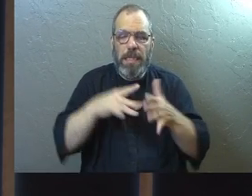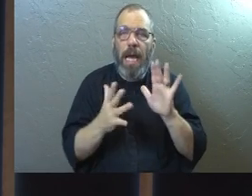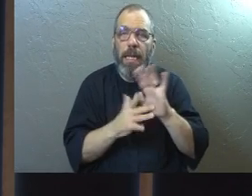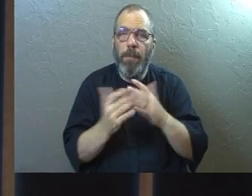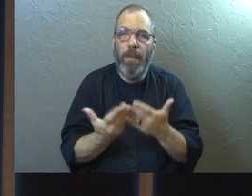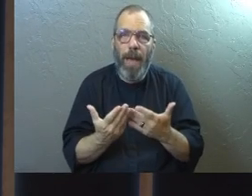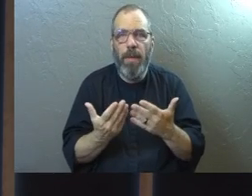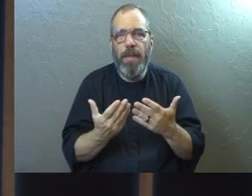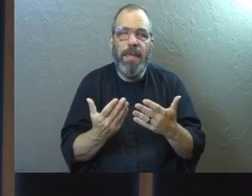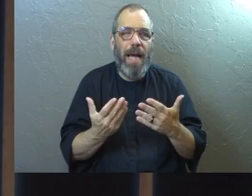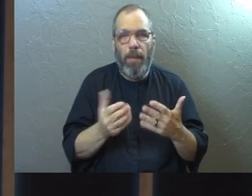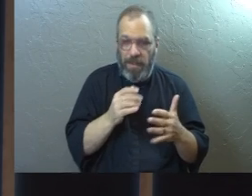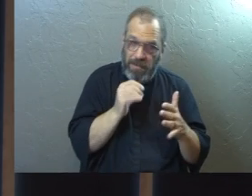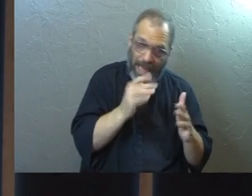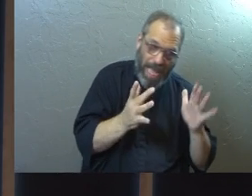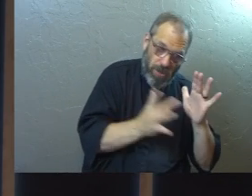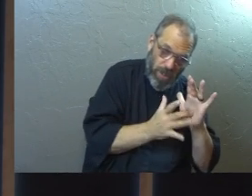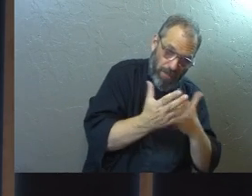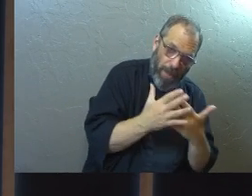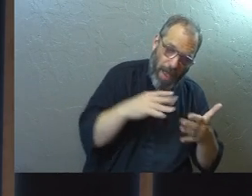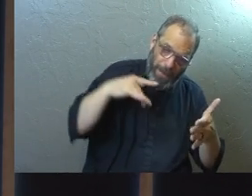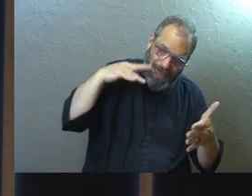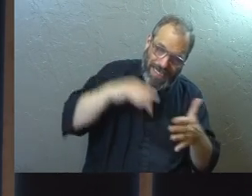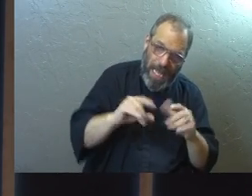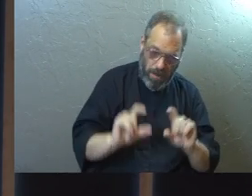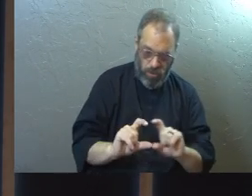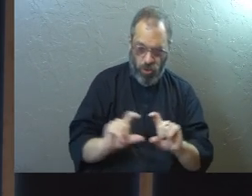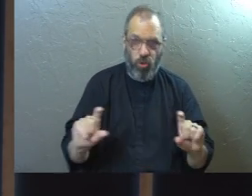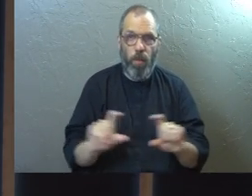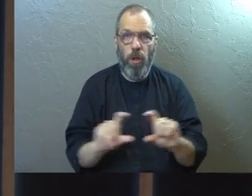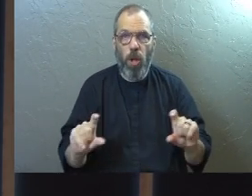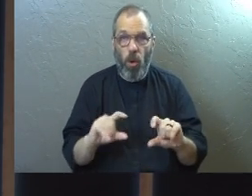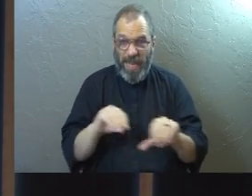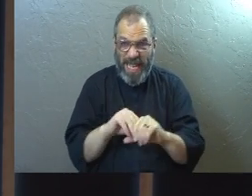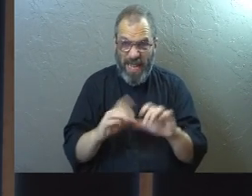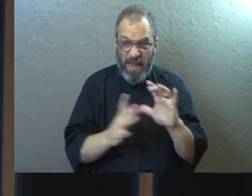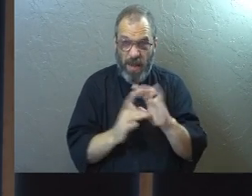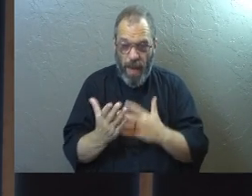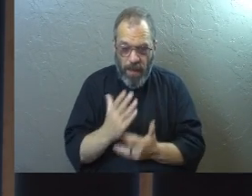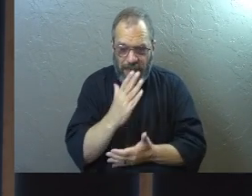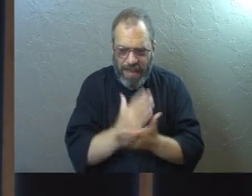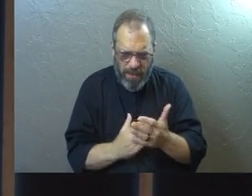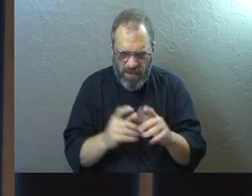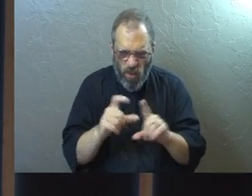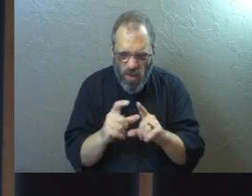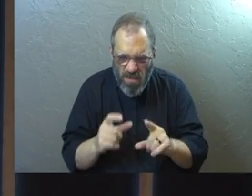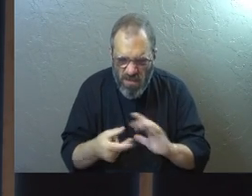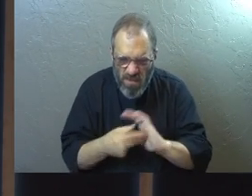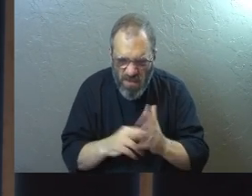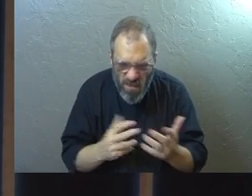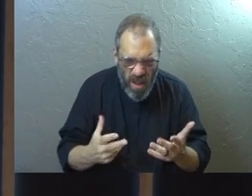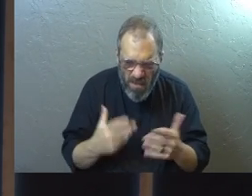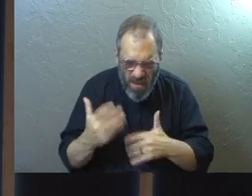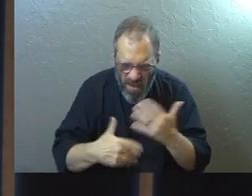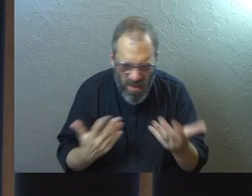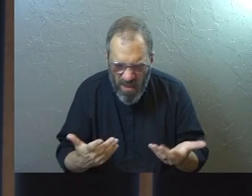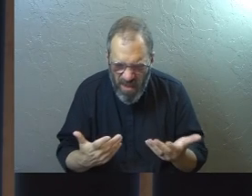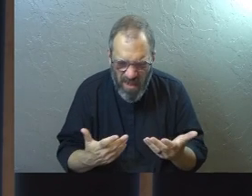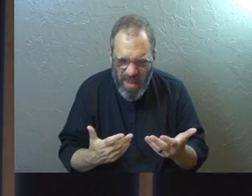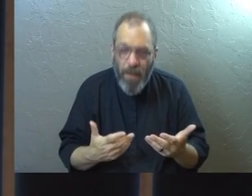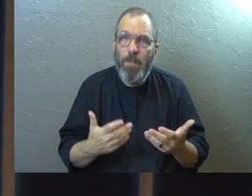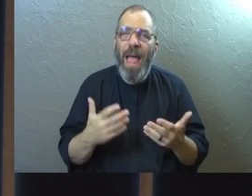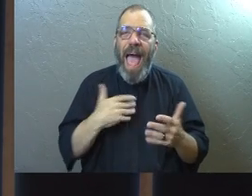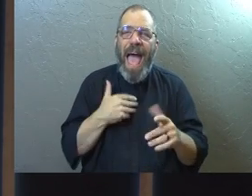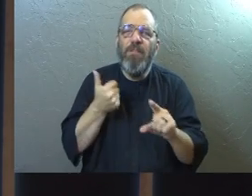Christ. It's not just the scriptures. It's study notes down below so that you can find out what some of these words actually mean as you're going along.